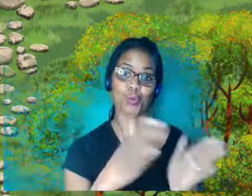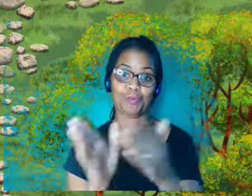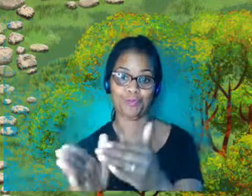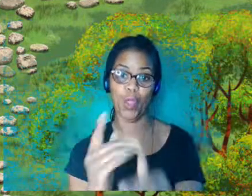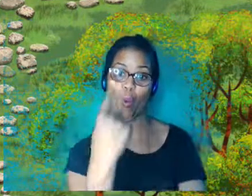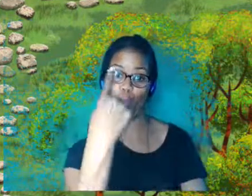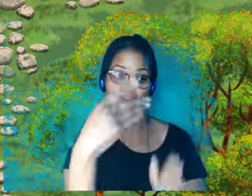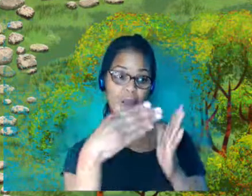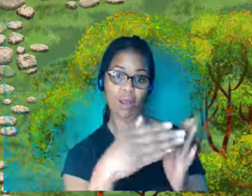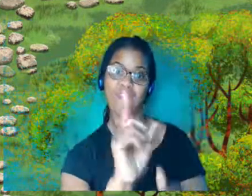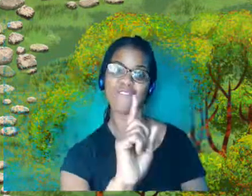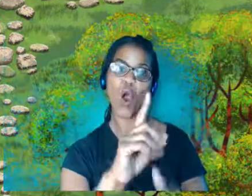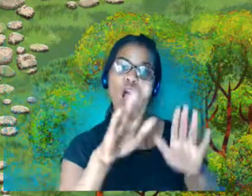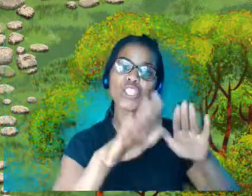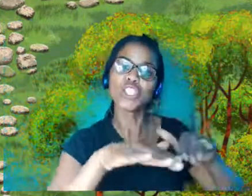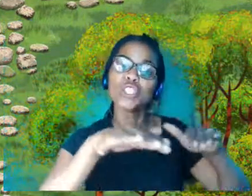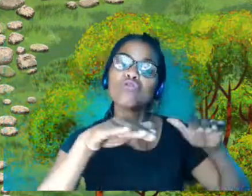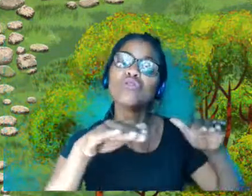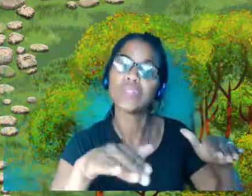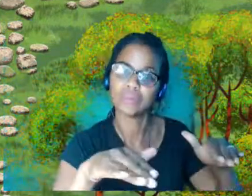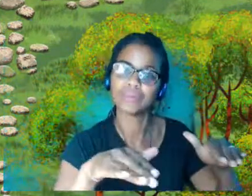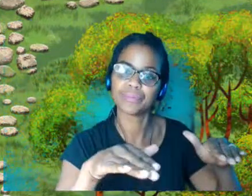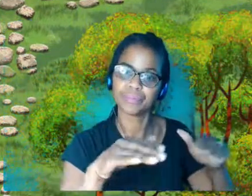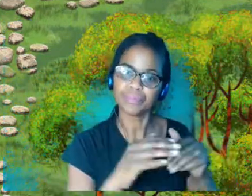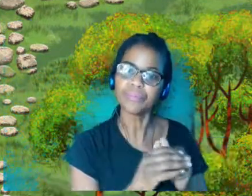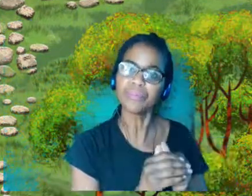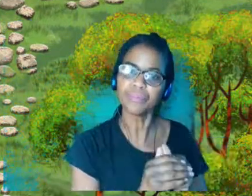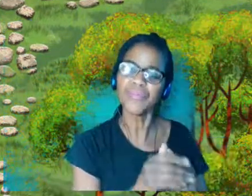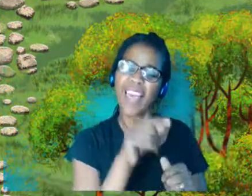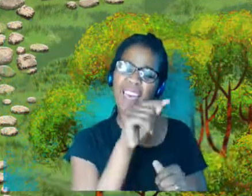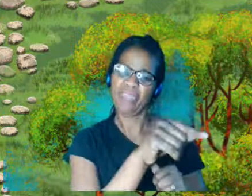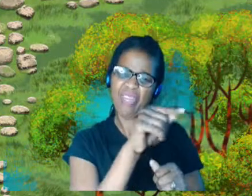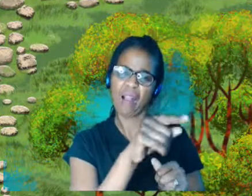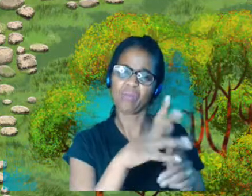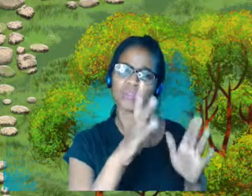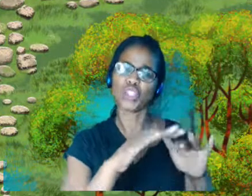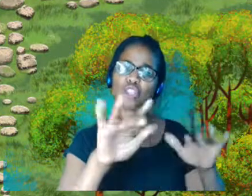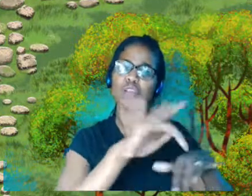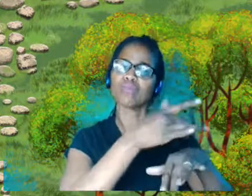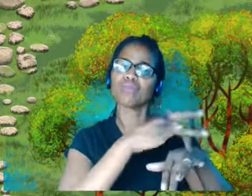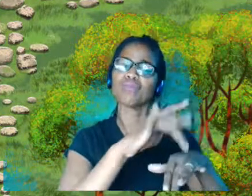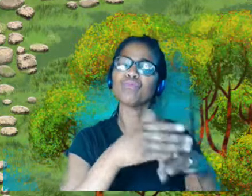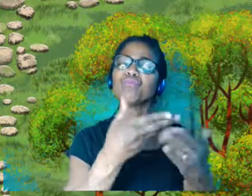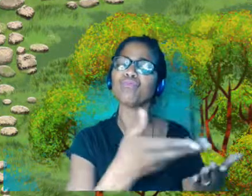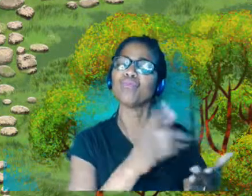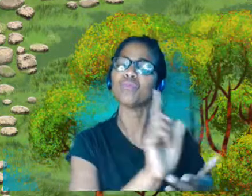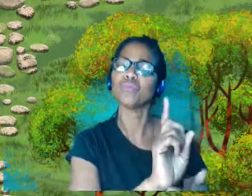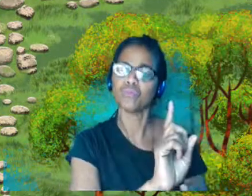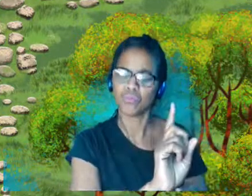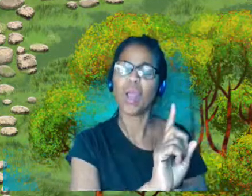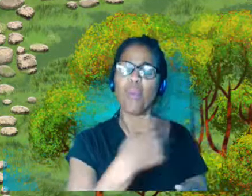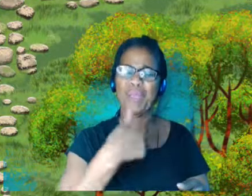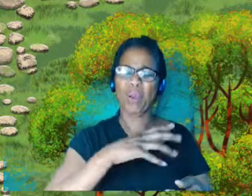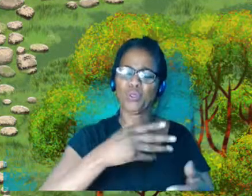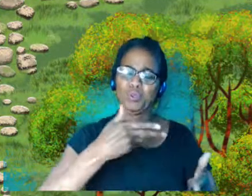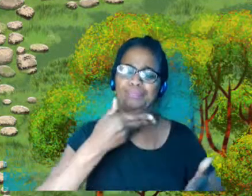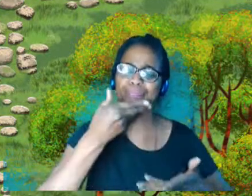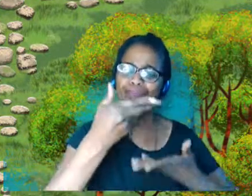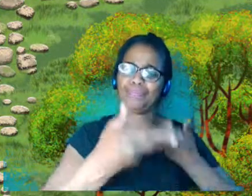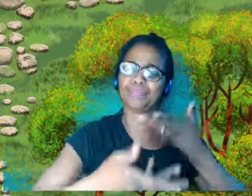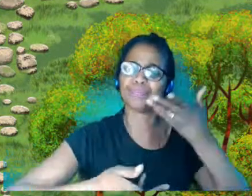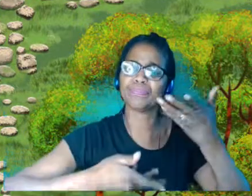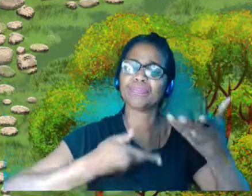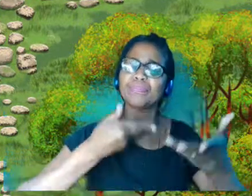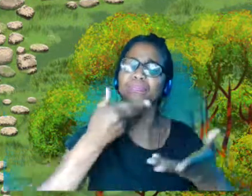children. And that show was really about, we wanted to tell a story, a